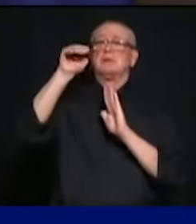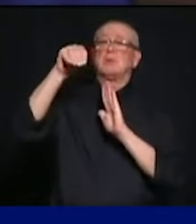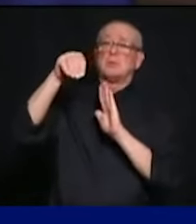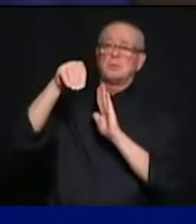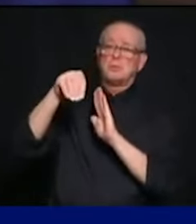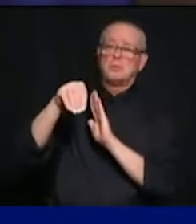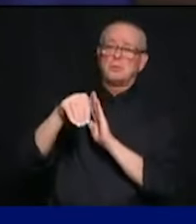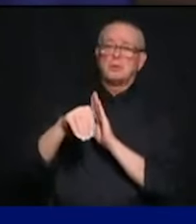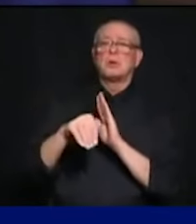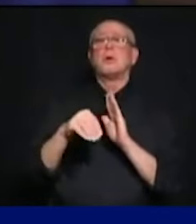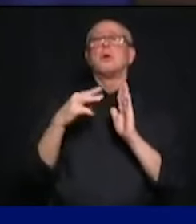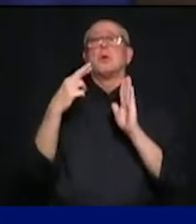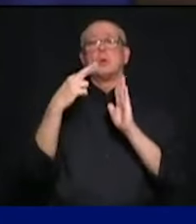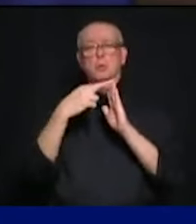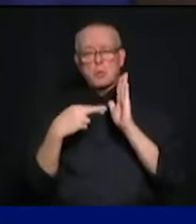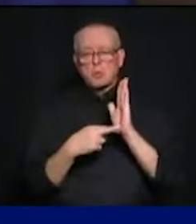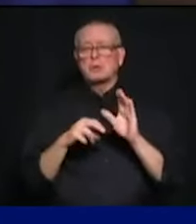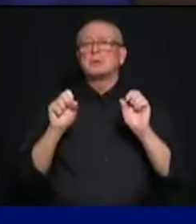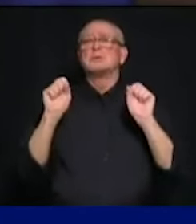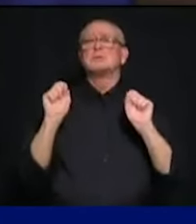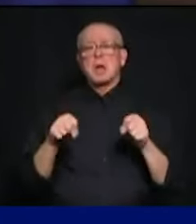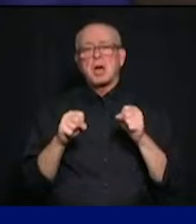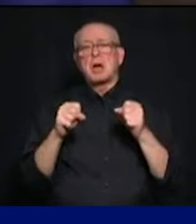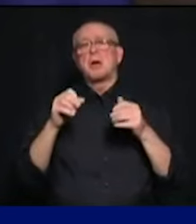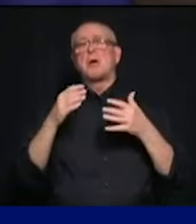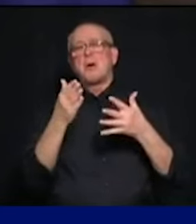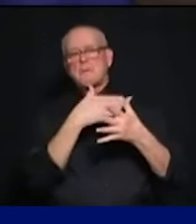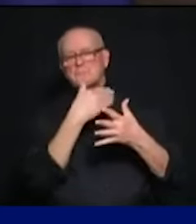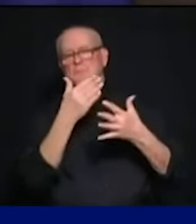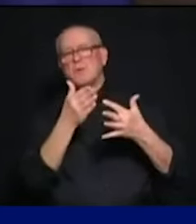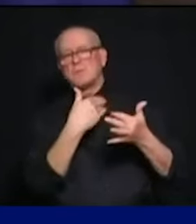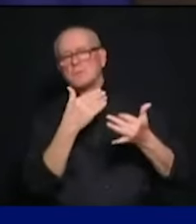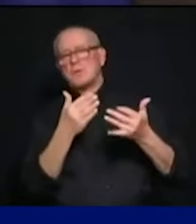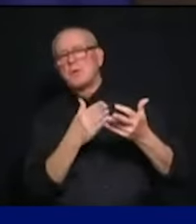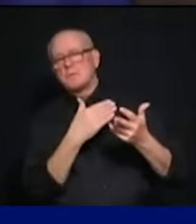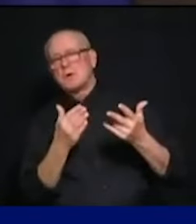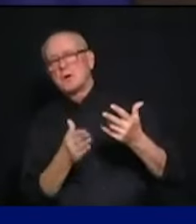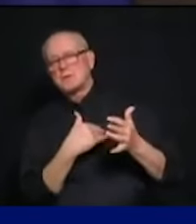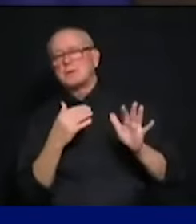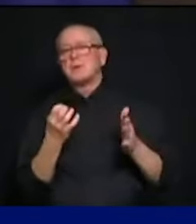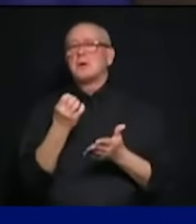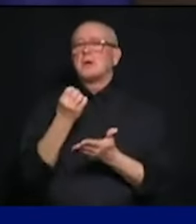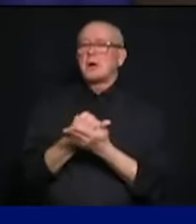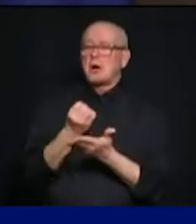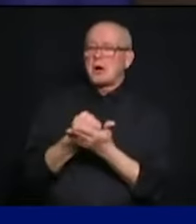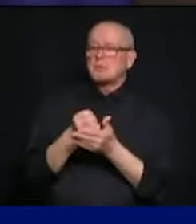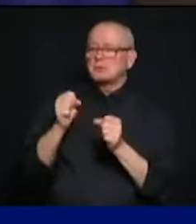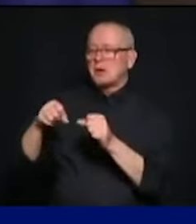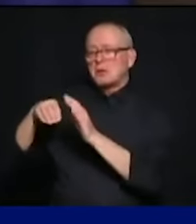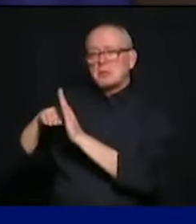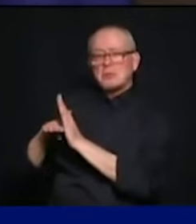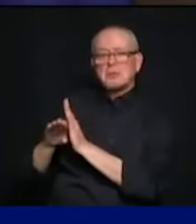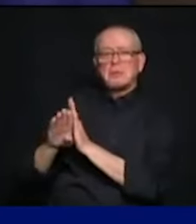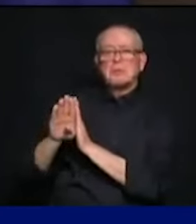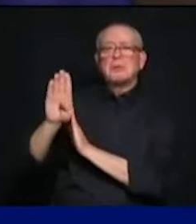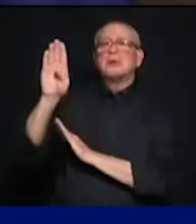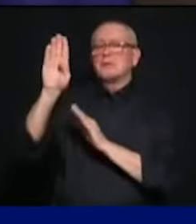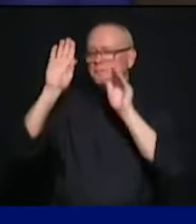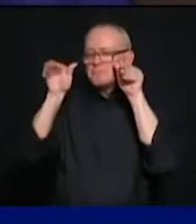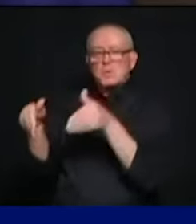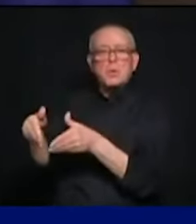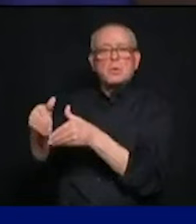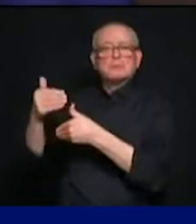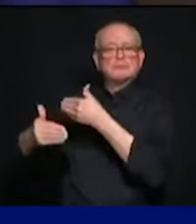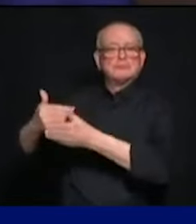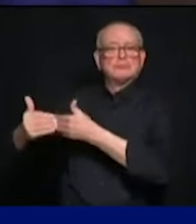plan gradually to open up our economy while preventing a second wave of the virus. In this, we'll look to the example of countries like